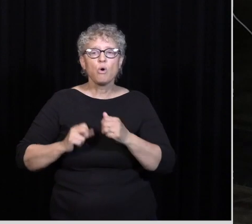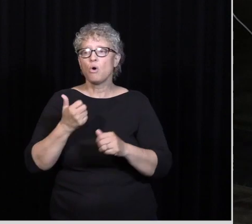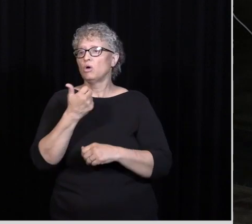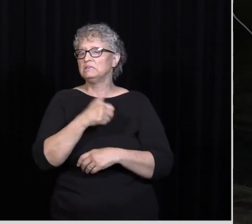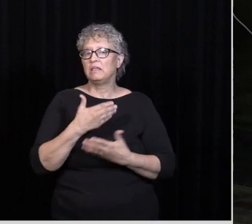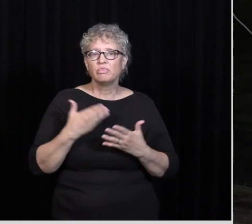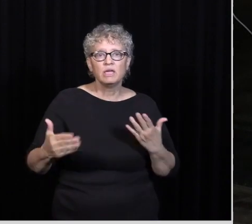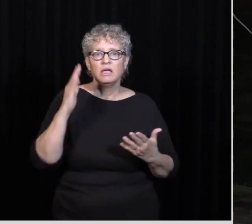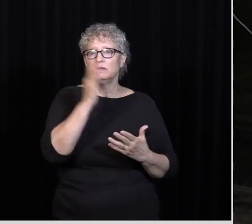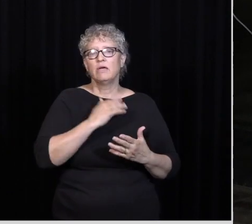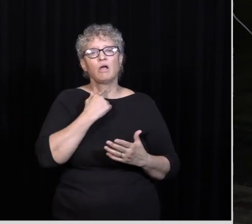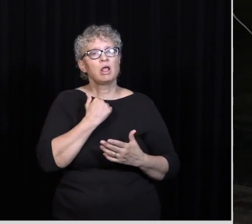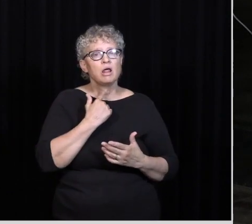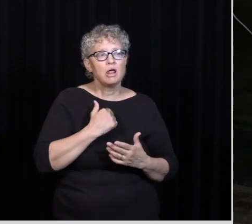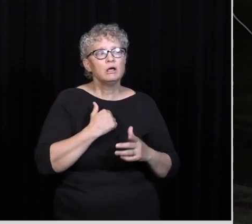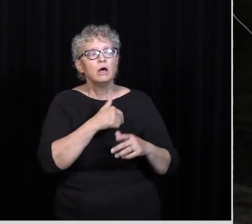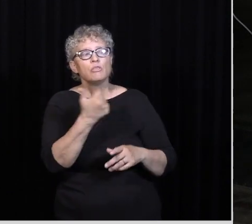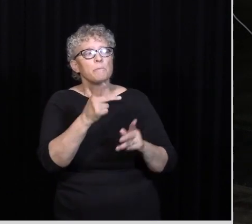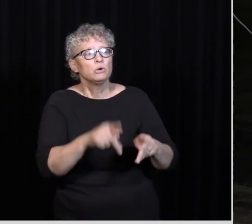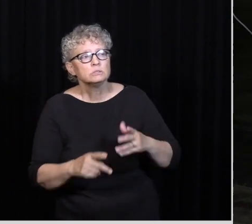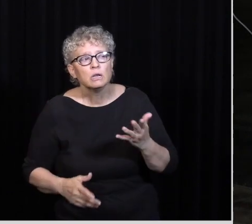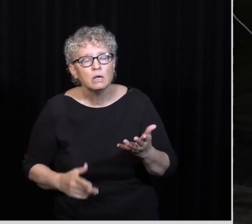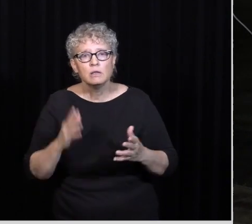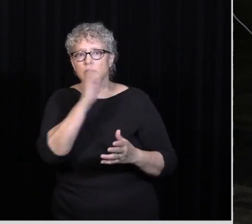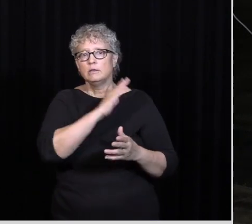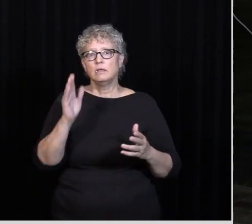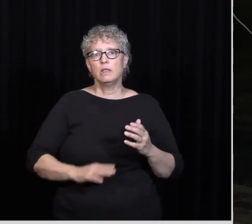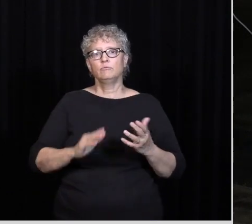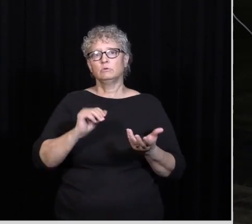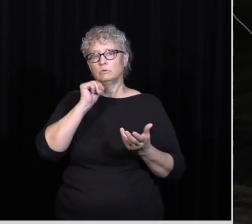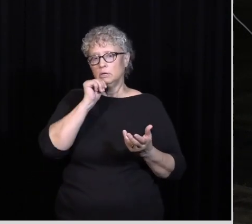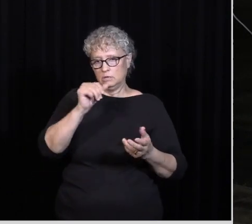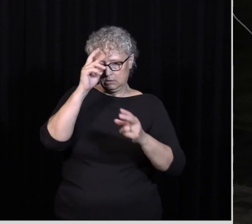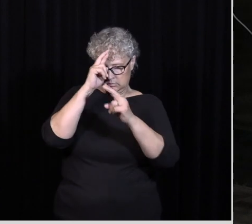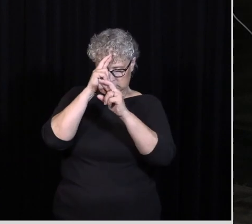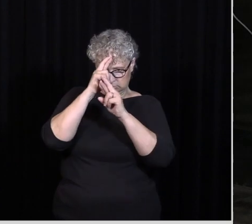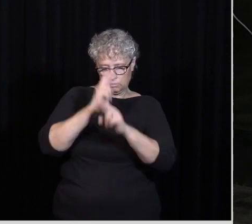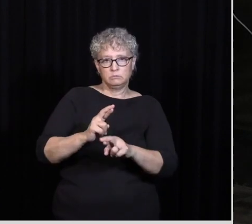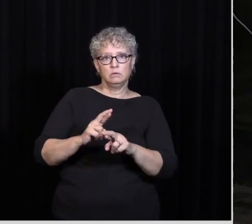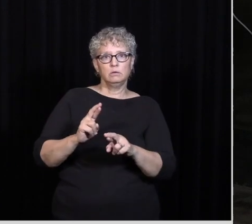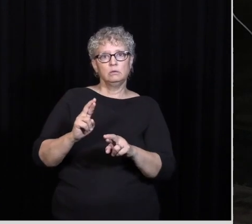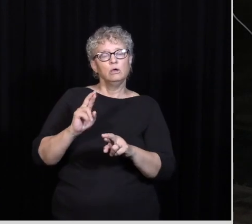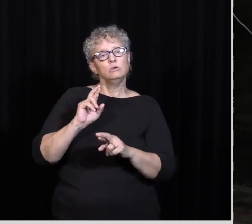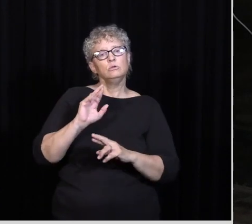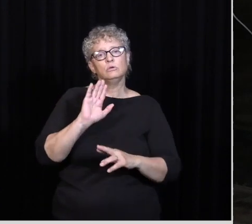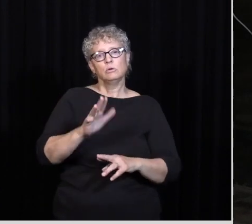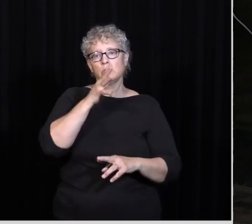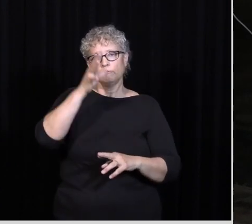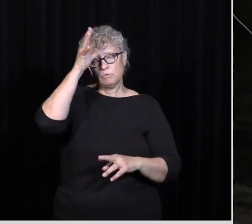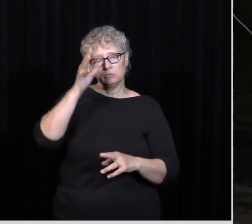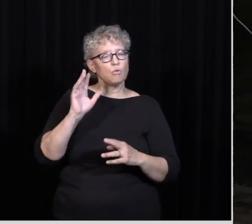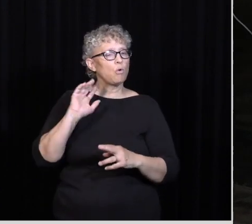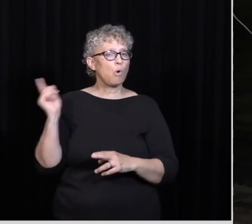You've Never Lusted After Another Person You've Never Disrespected Your Mother Or Father You've Always Been Perfect And If You Can't